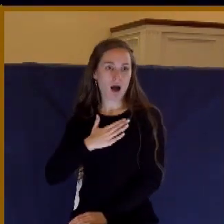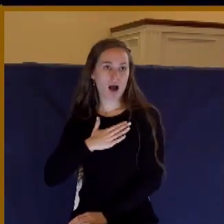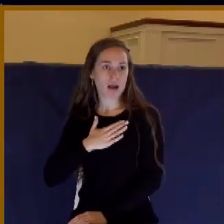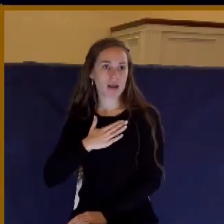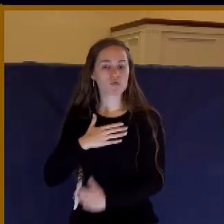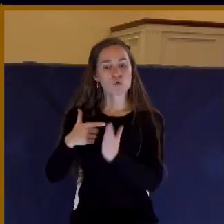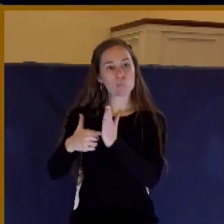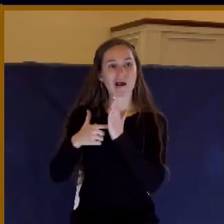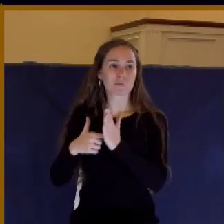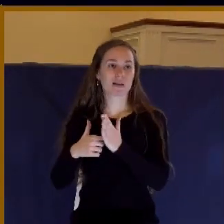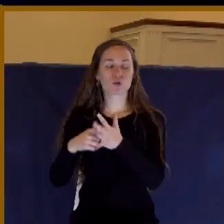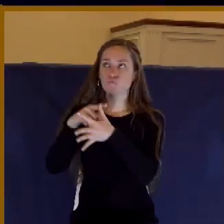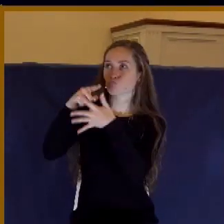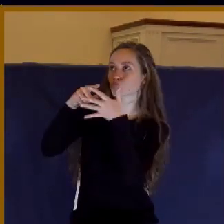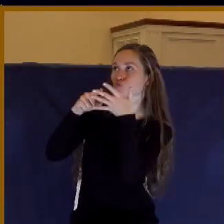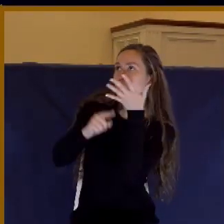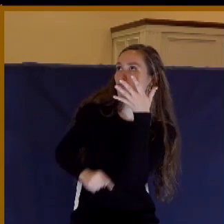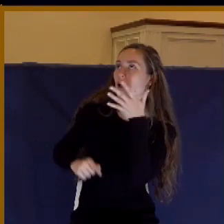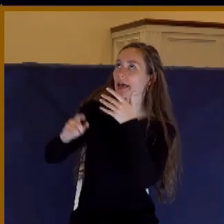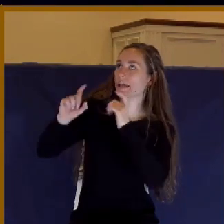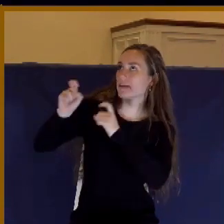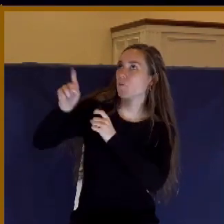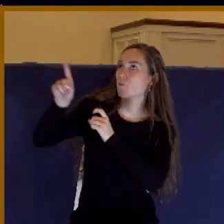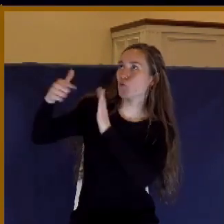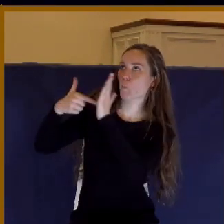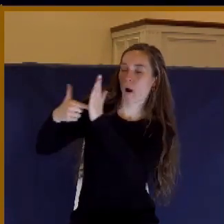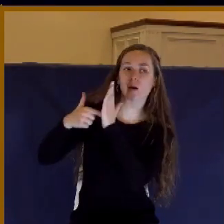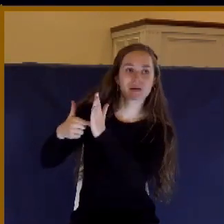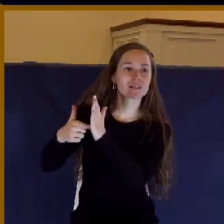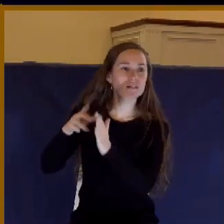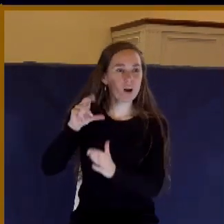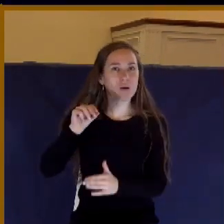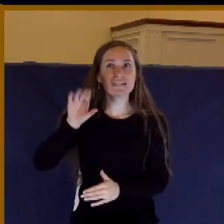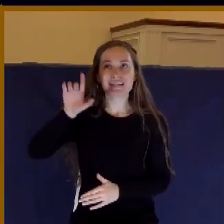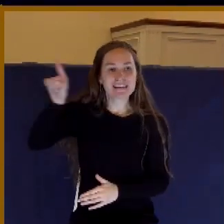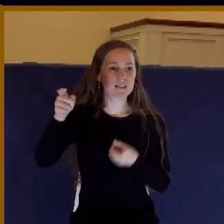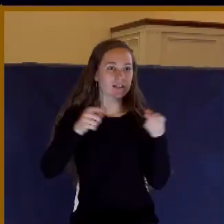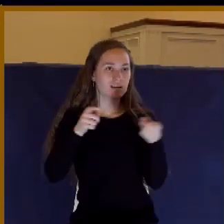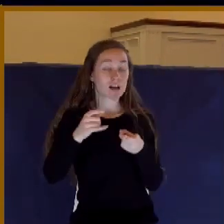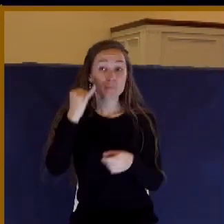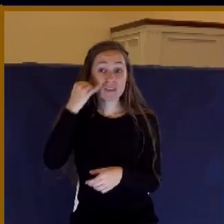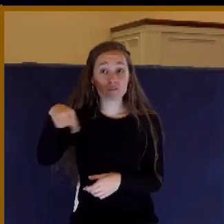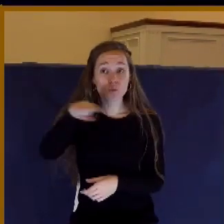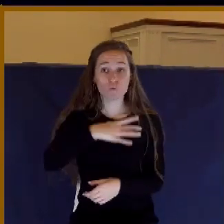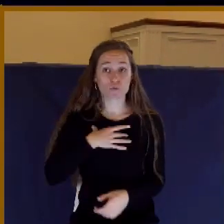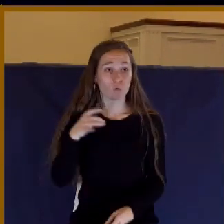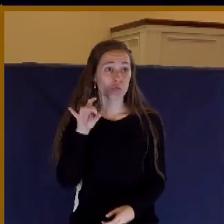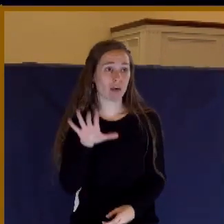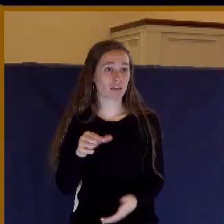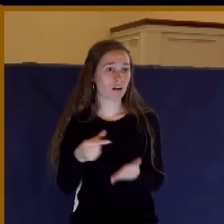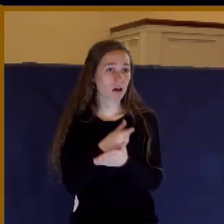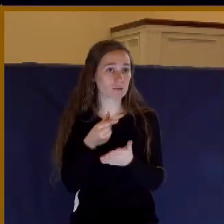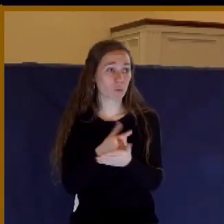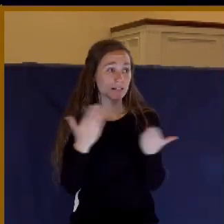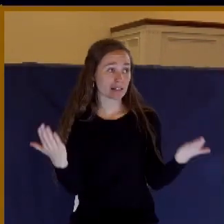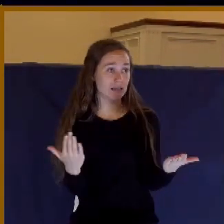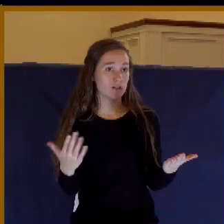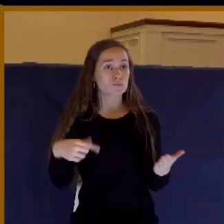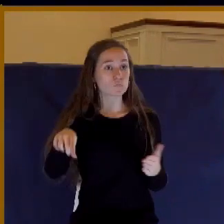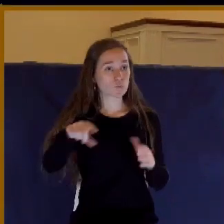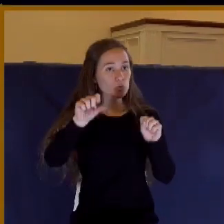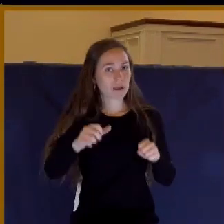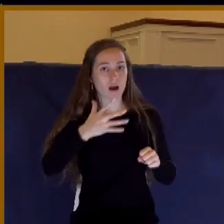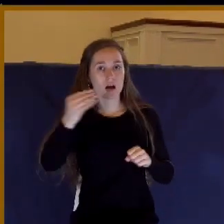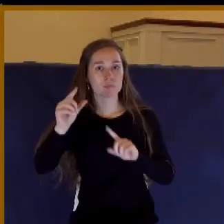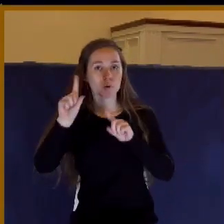of the gospel being preached today. And if you don't like the gospel that you get here, you know what? You can go to another church, and they'll give you a gospel that you like.